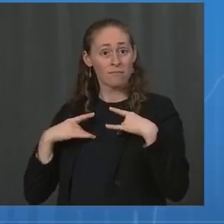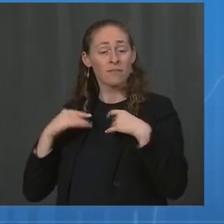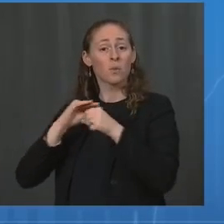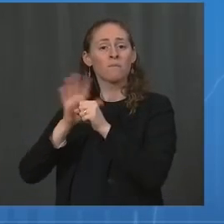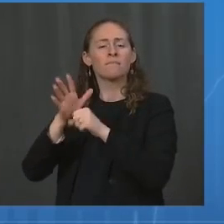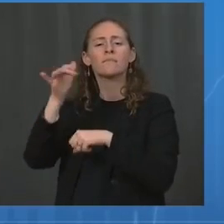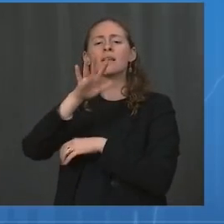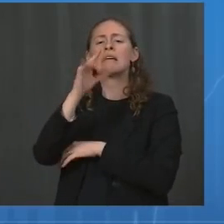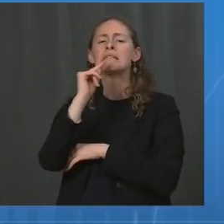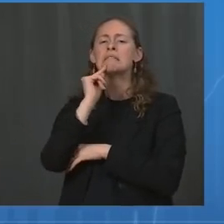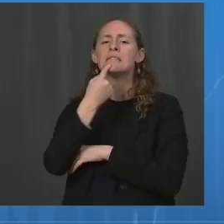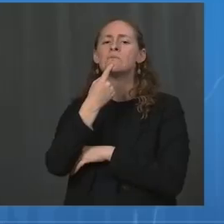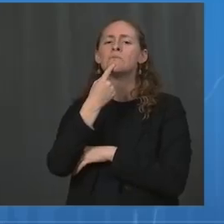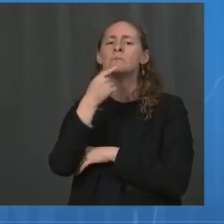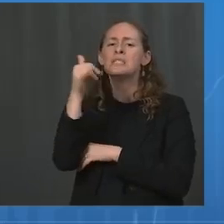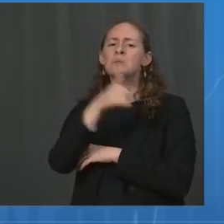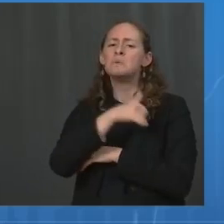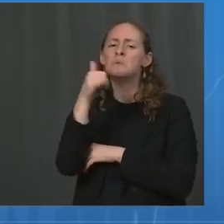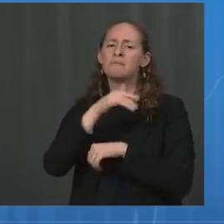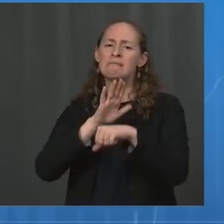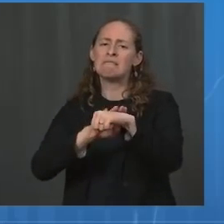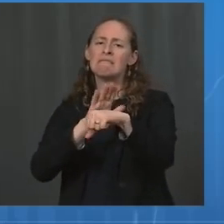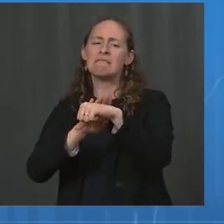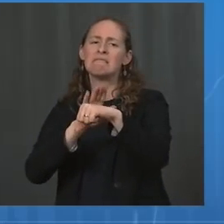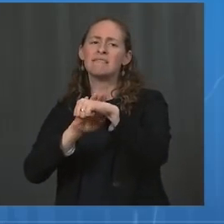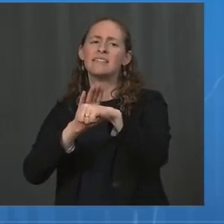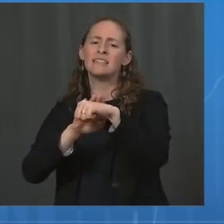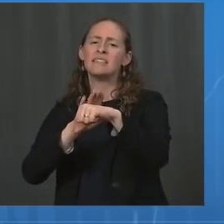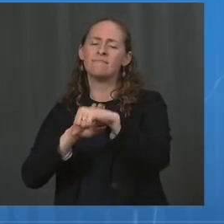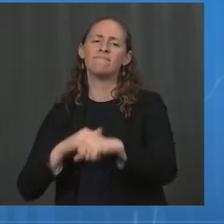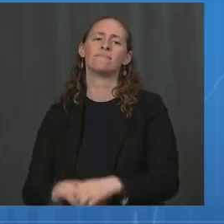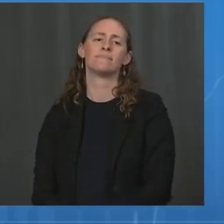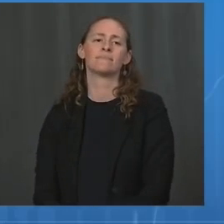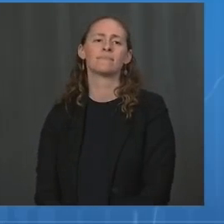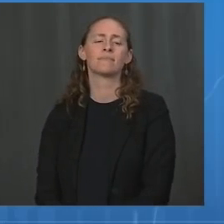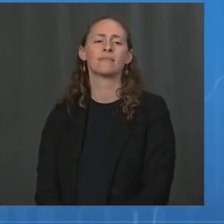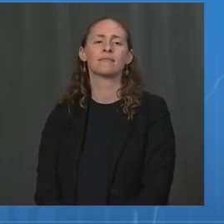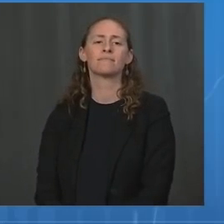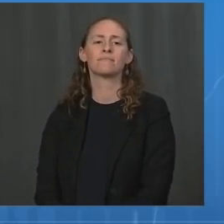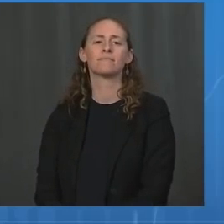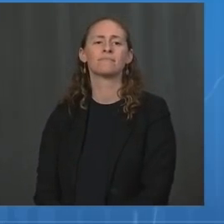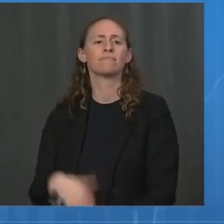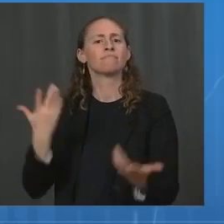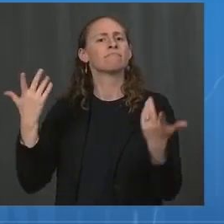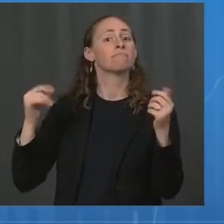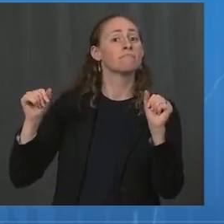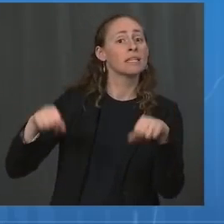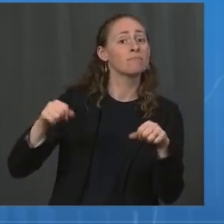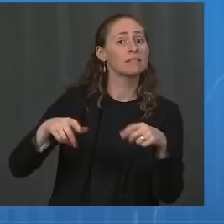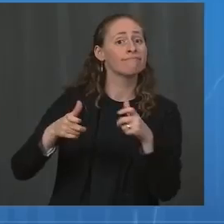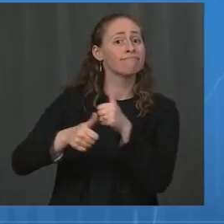some of those risk factors which increase the possibility and probability of severe illness. One